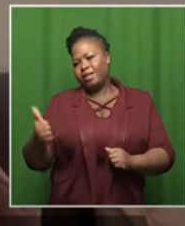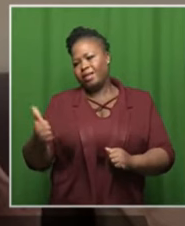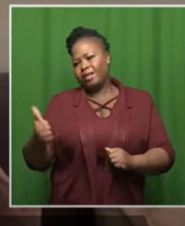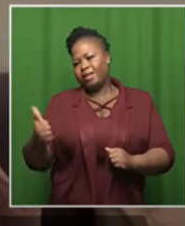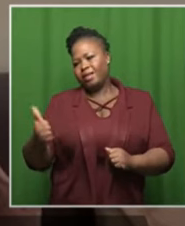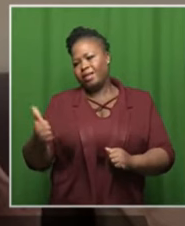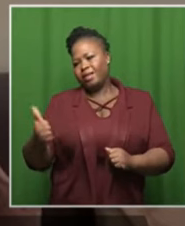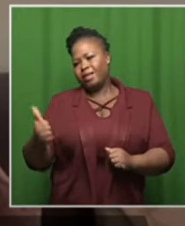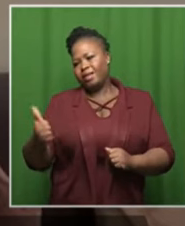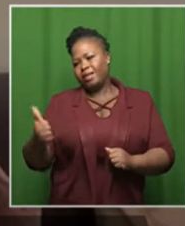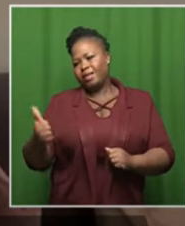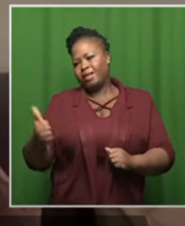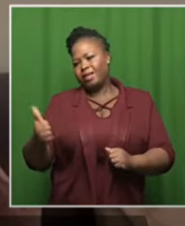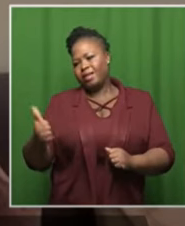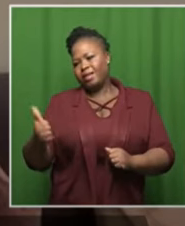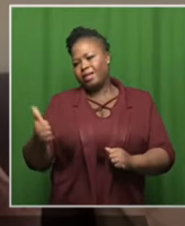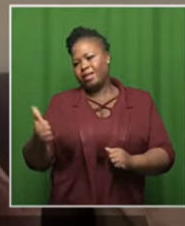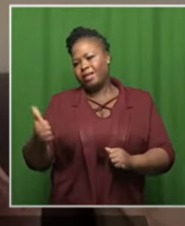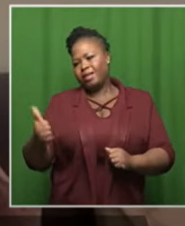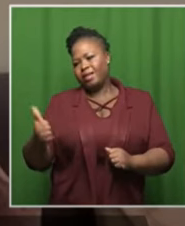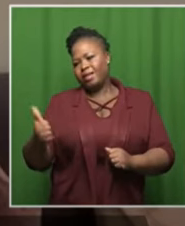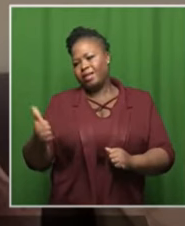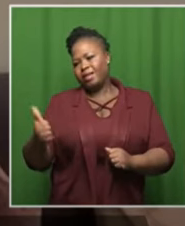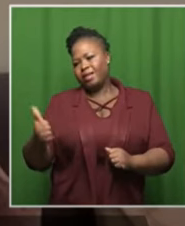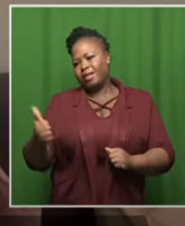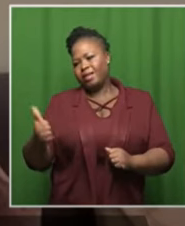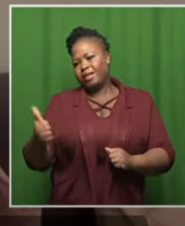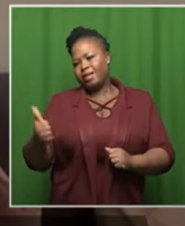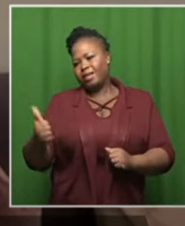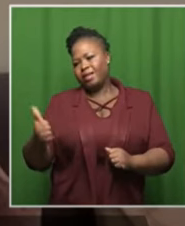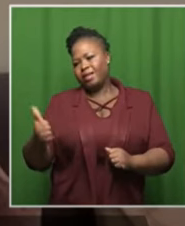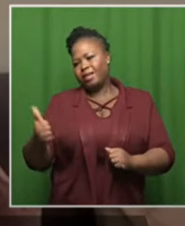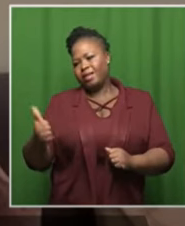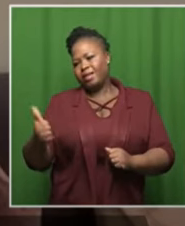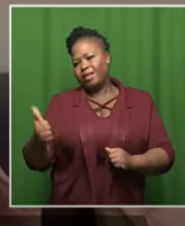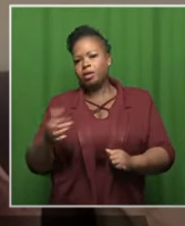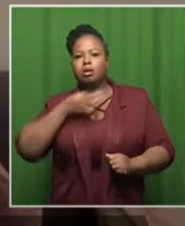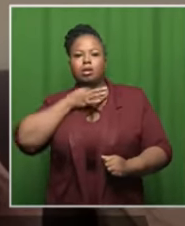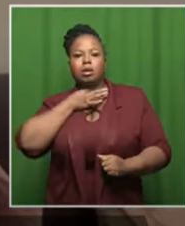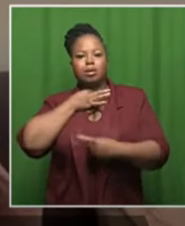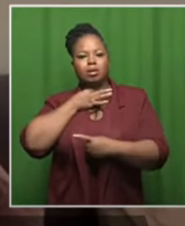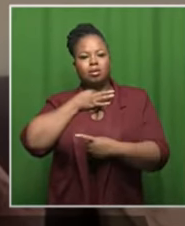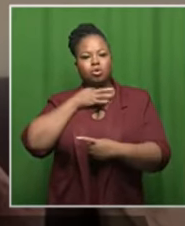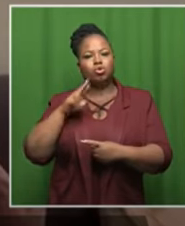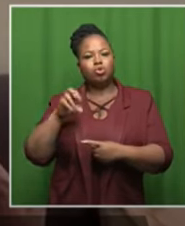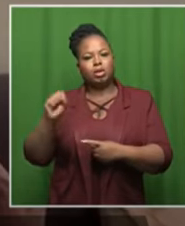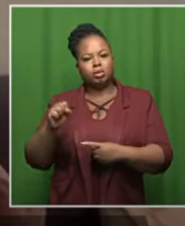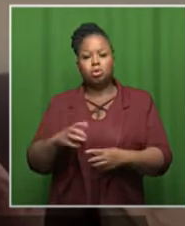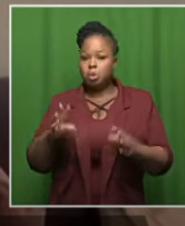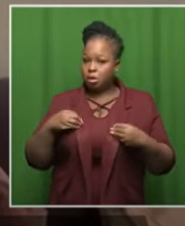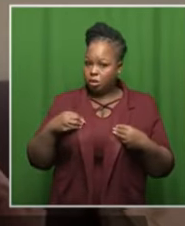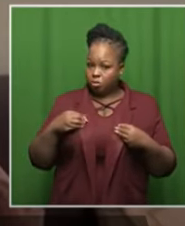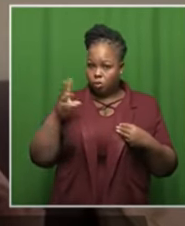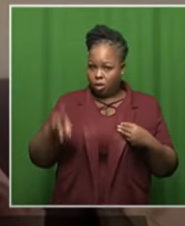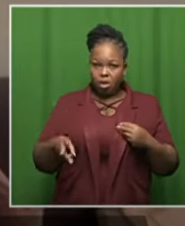yes that's true so it's all about the funds as long as like he said this is a south african sports so south africa must be